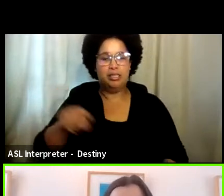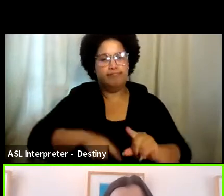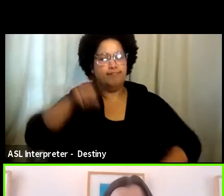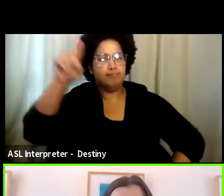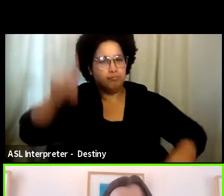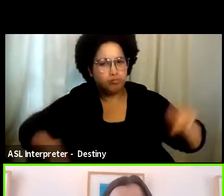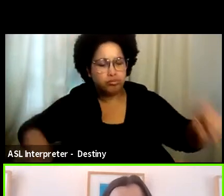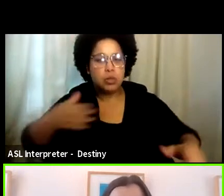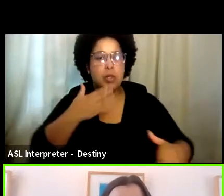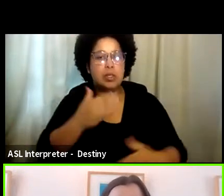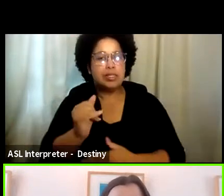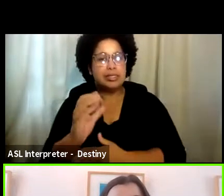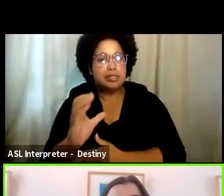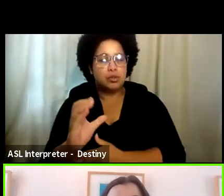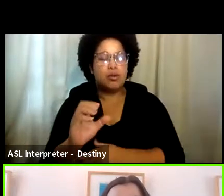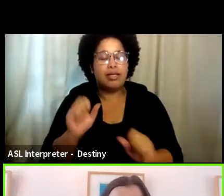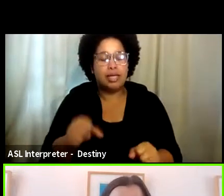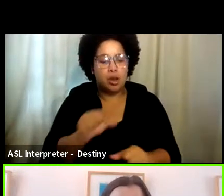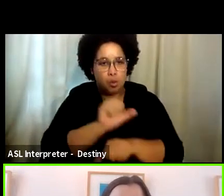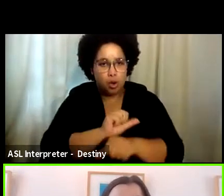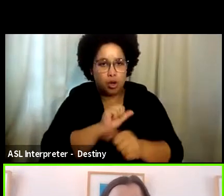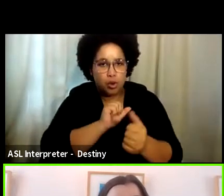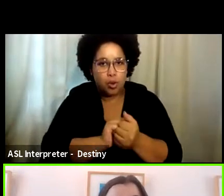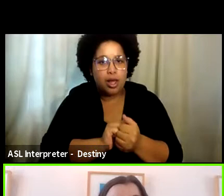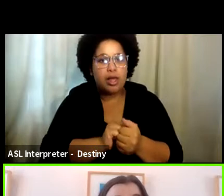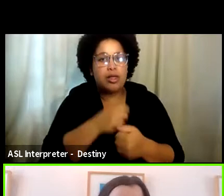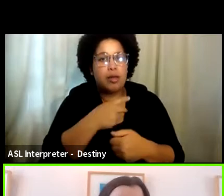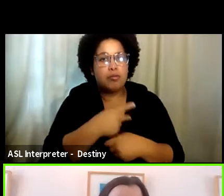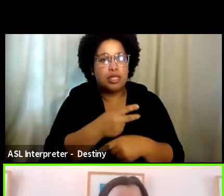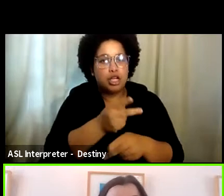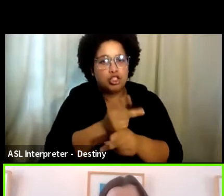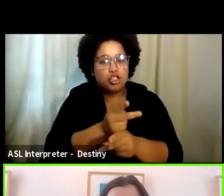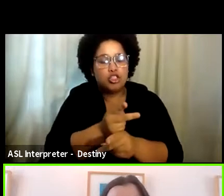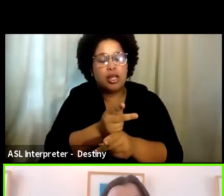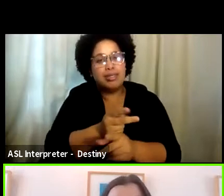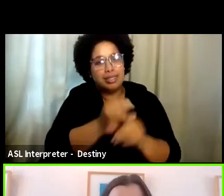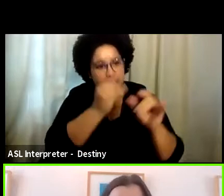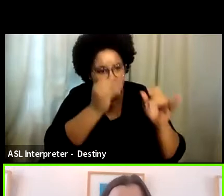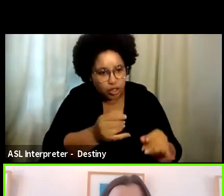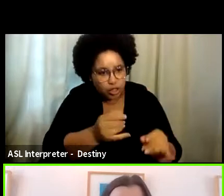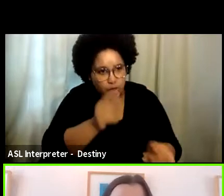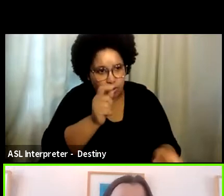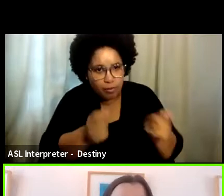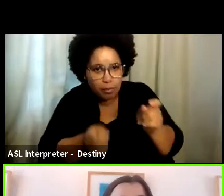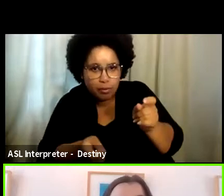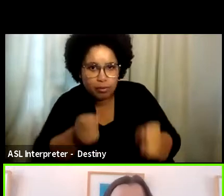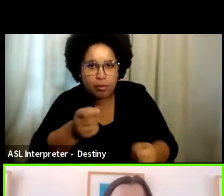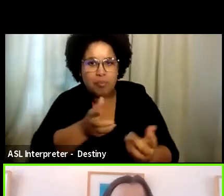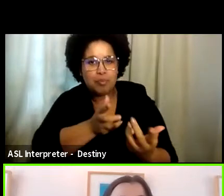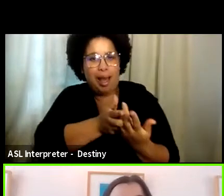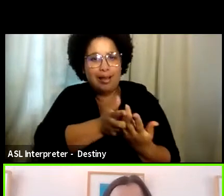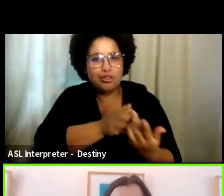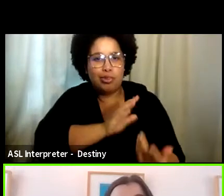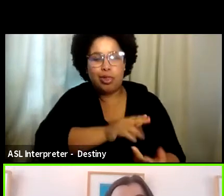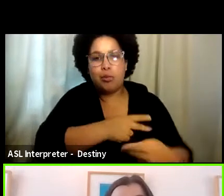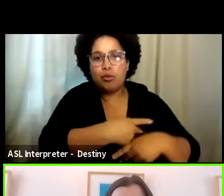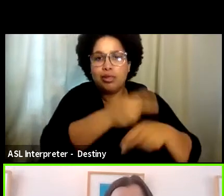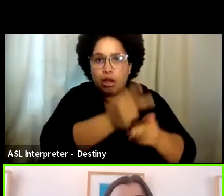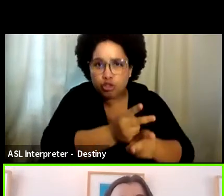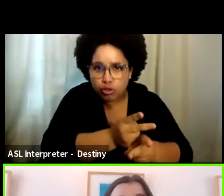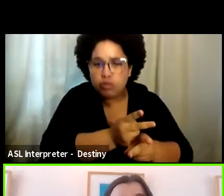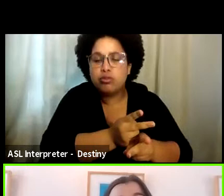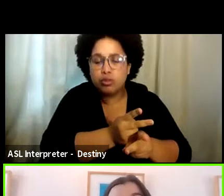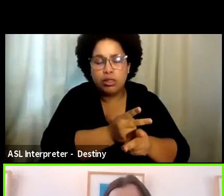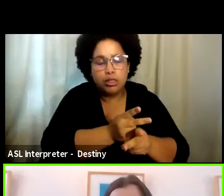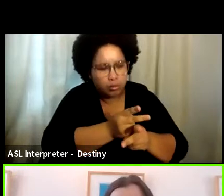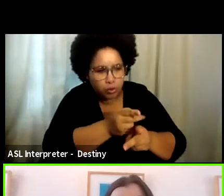good intimacy coordinator is able to work with a production on an individualized and customized basis and work with them on what exactly is